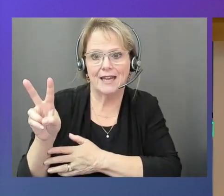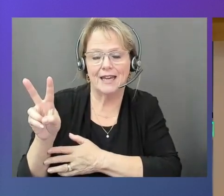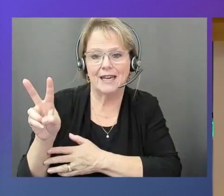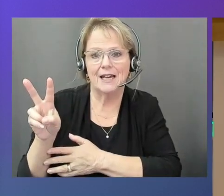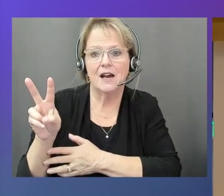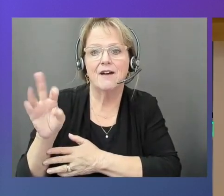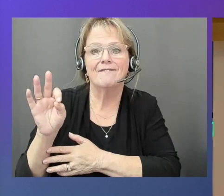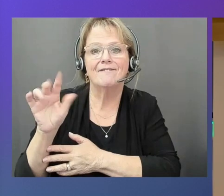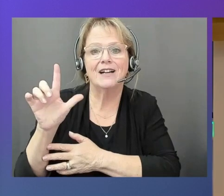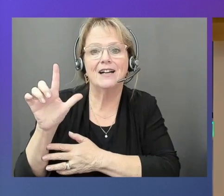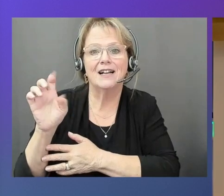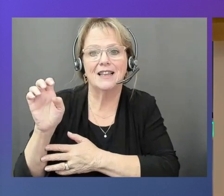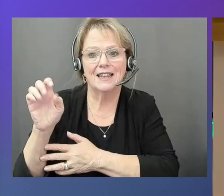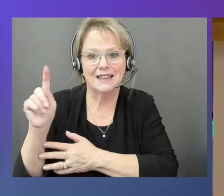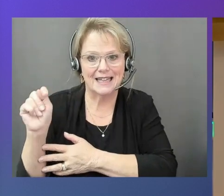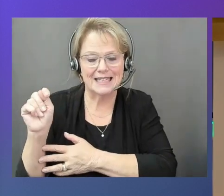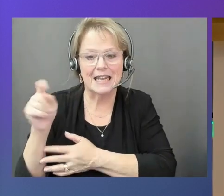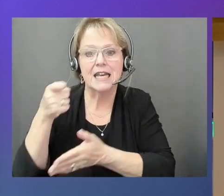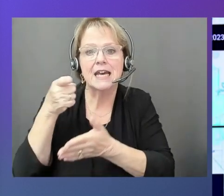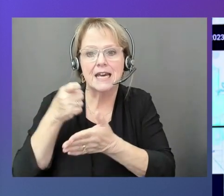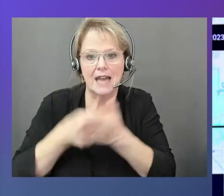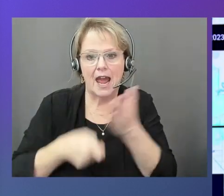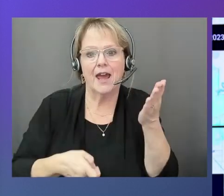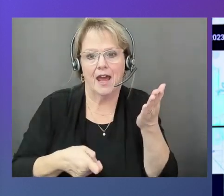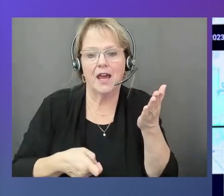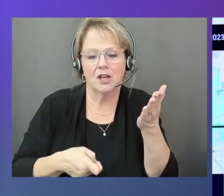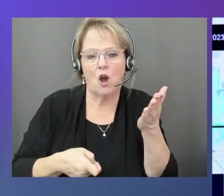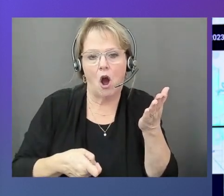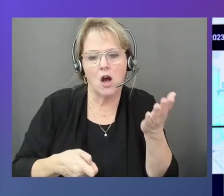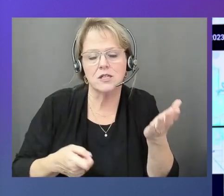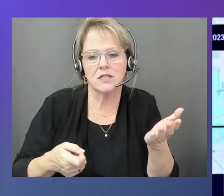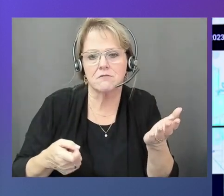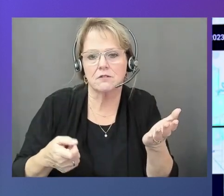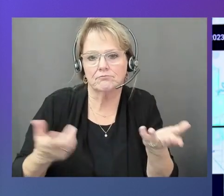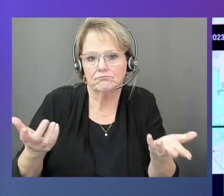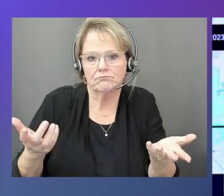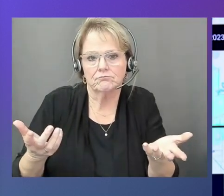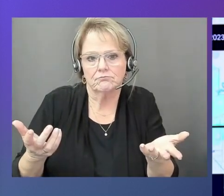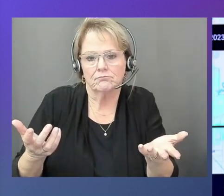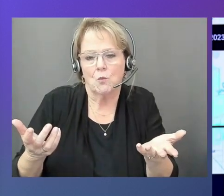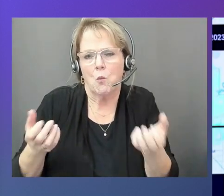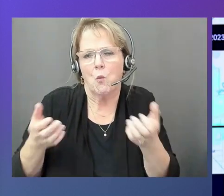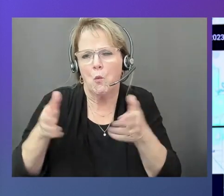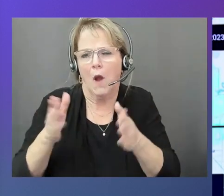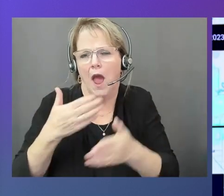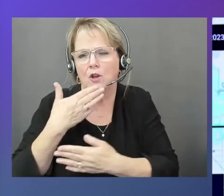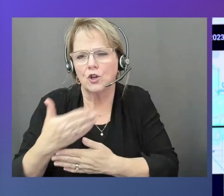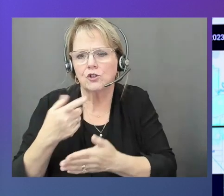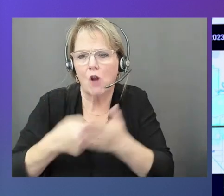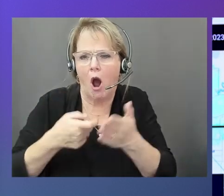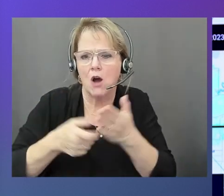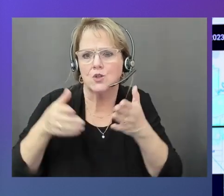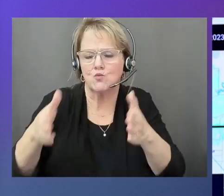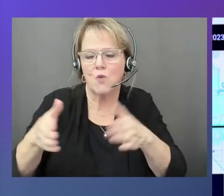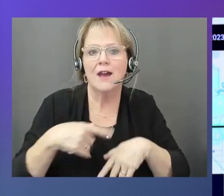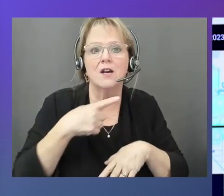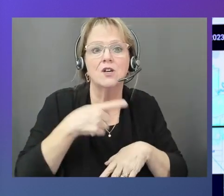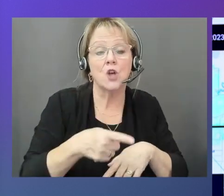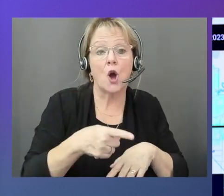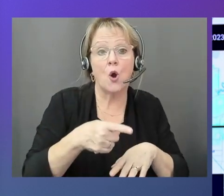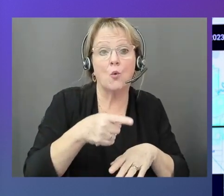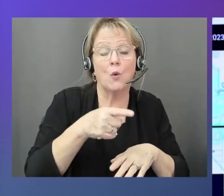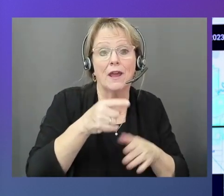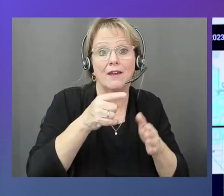in a cost effective manner. So here, for example, we flagged certain vehicles is